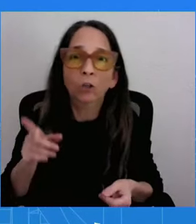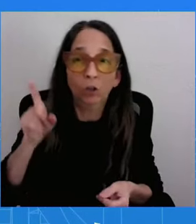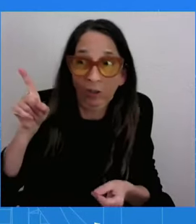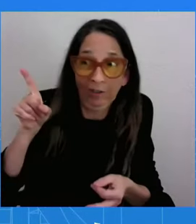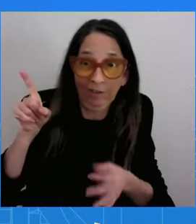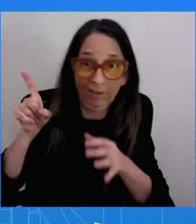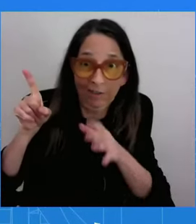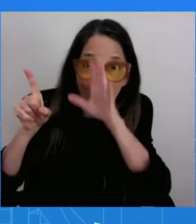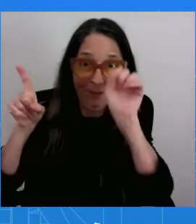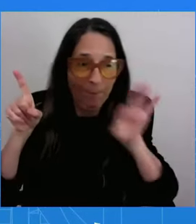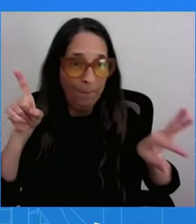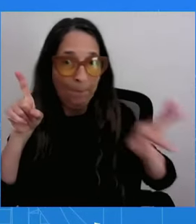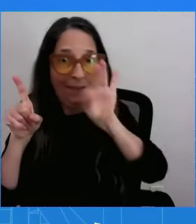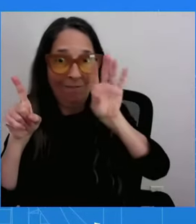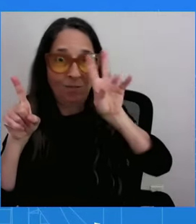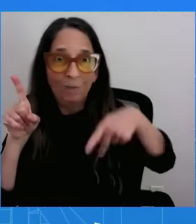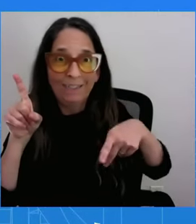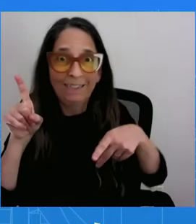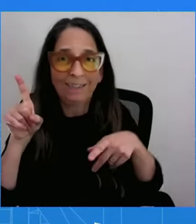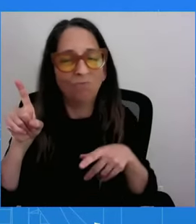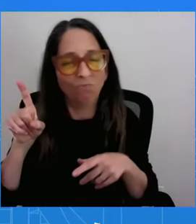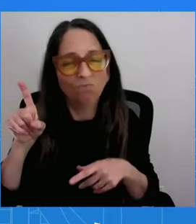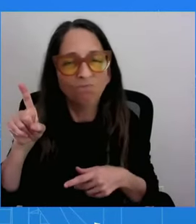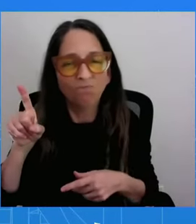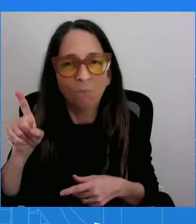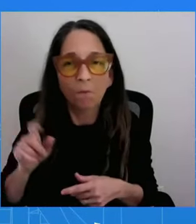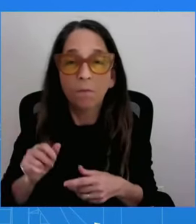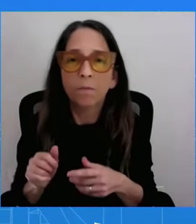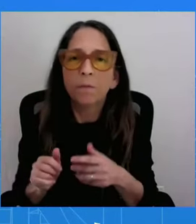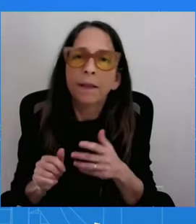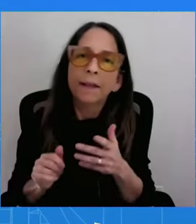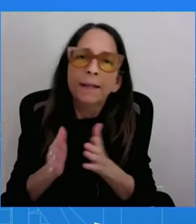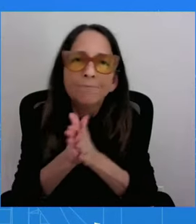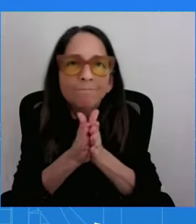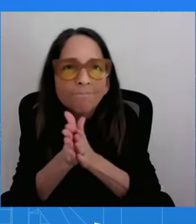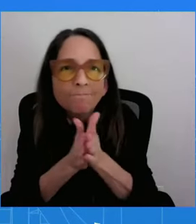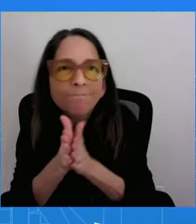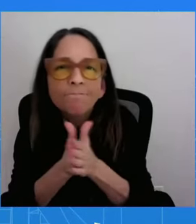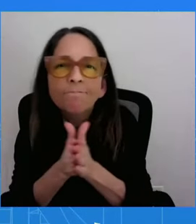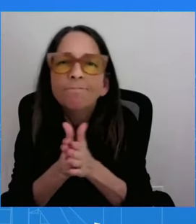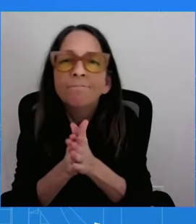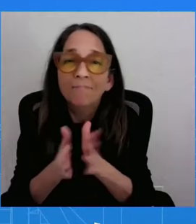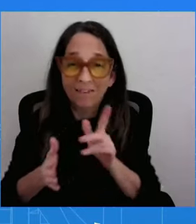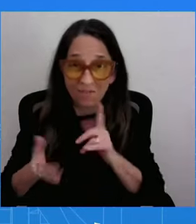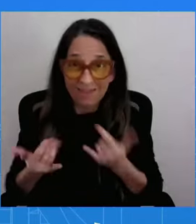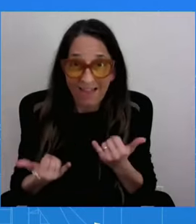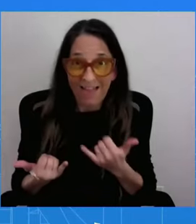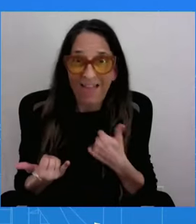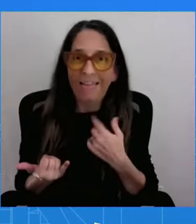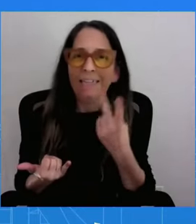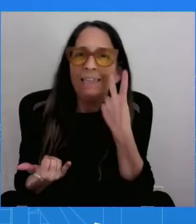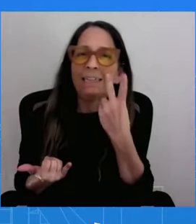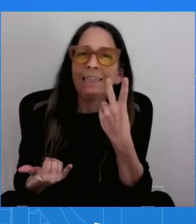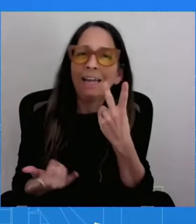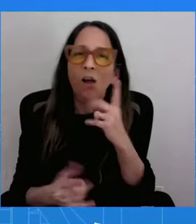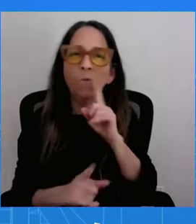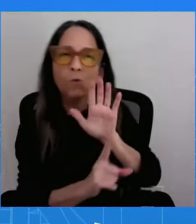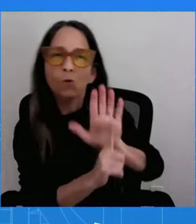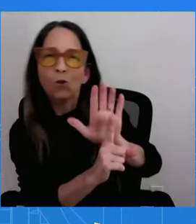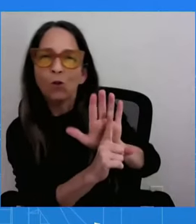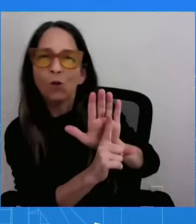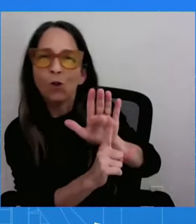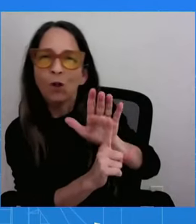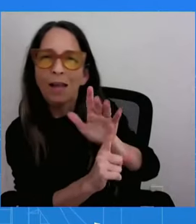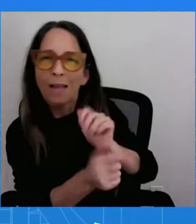and so I think it's a stay-tuned kind of moment, and I'll let the campaign speak to it. Has the President offered any